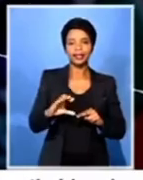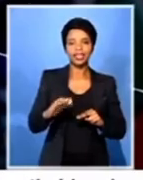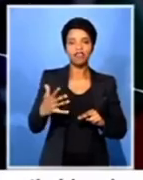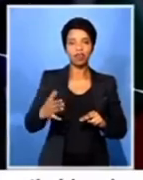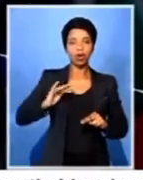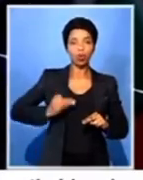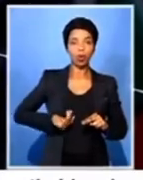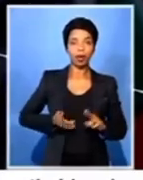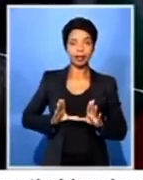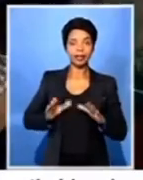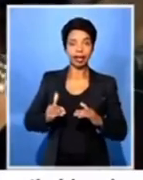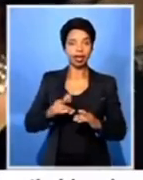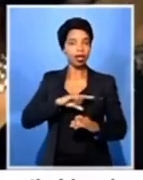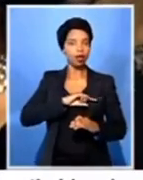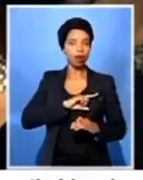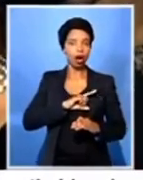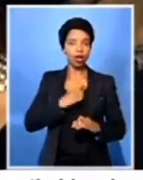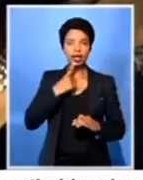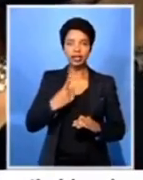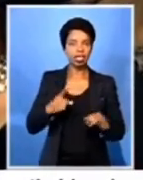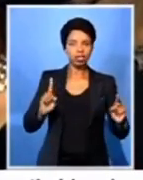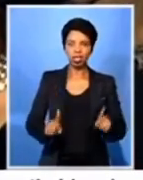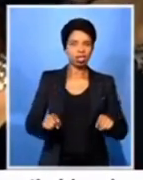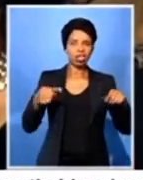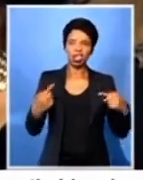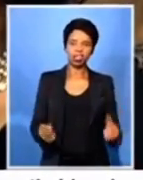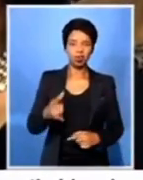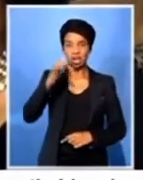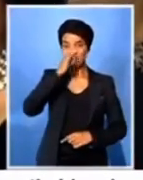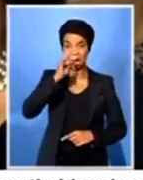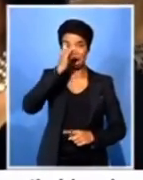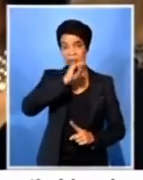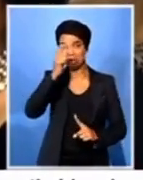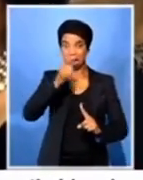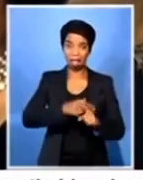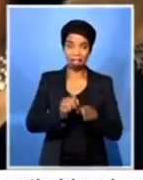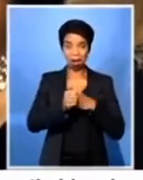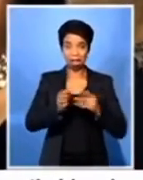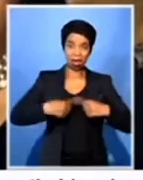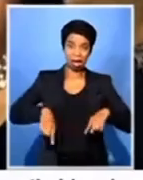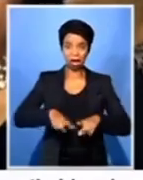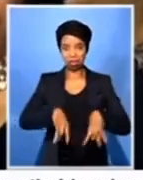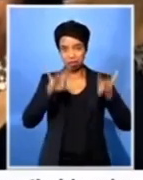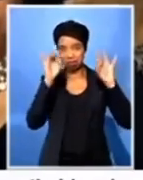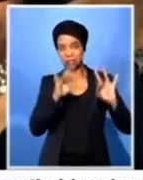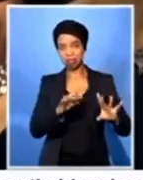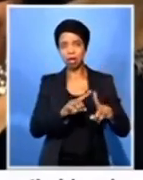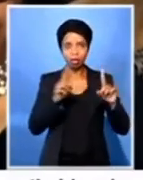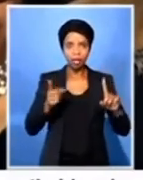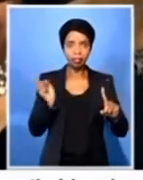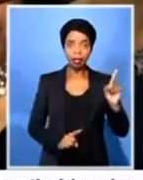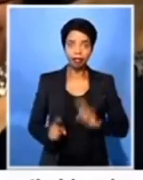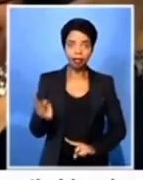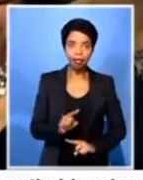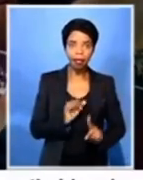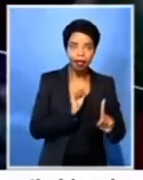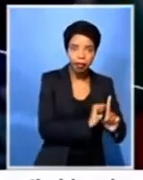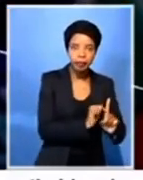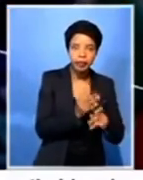because they said they cannot be led by a criminal, they are here. Some of them,